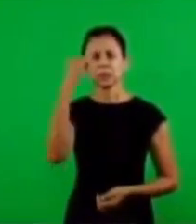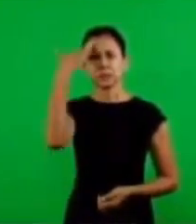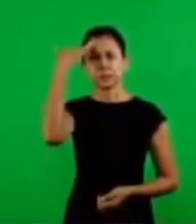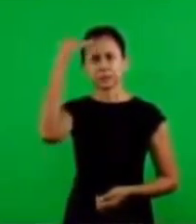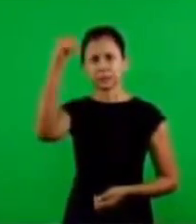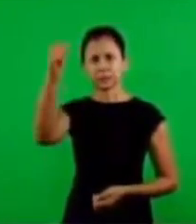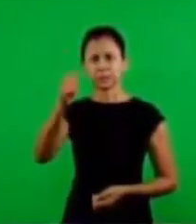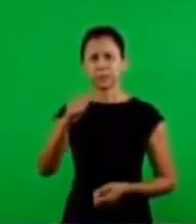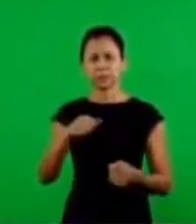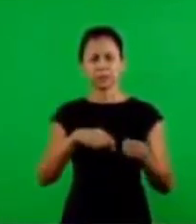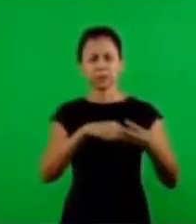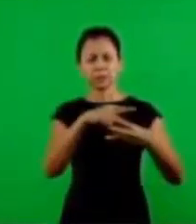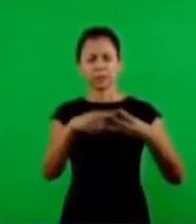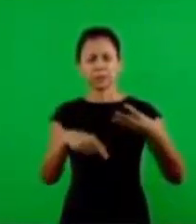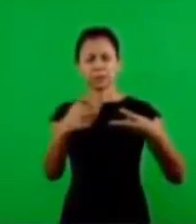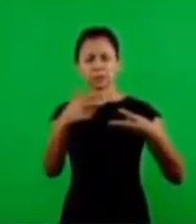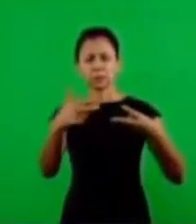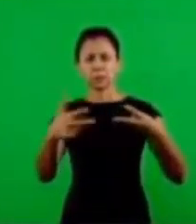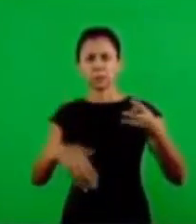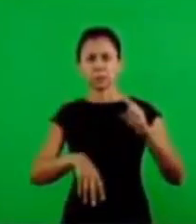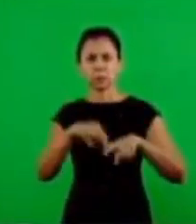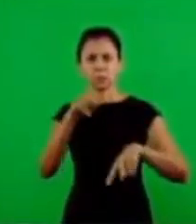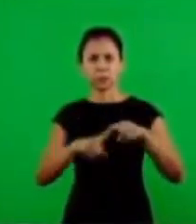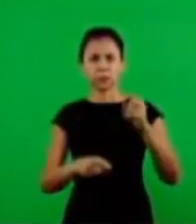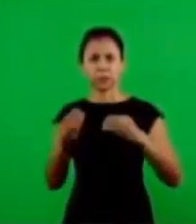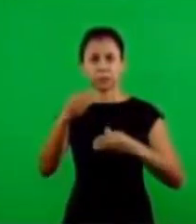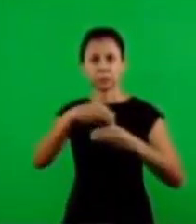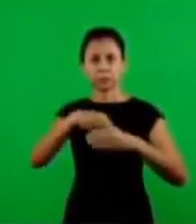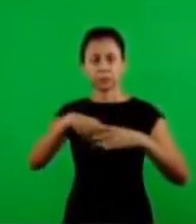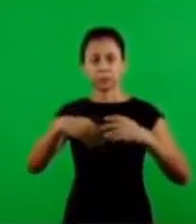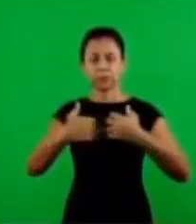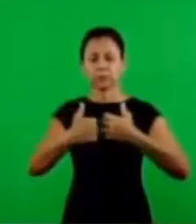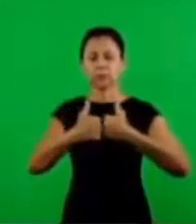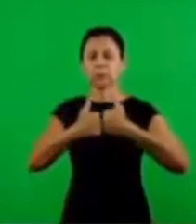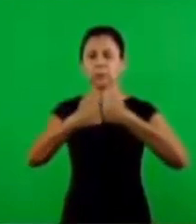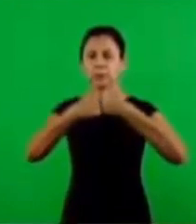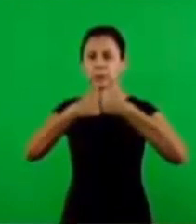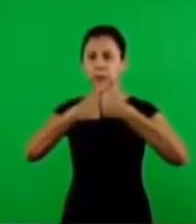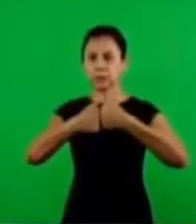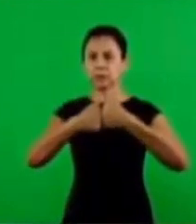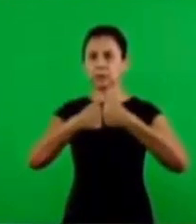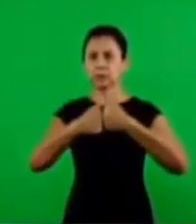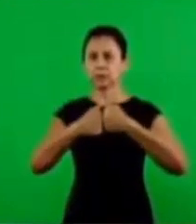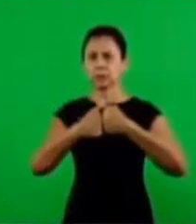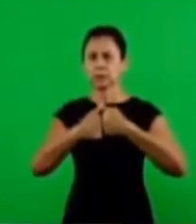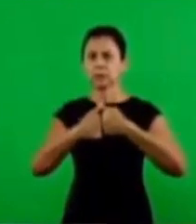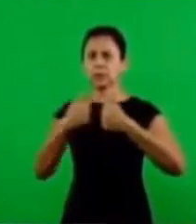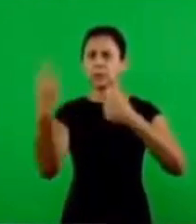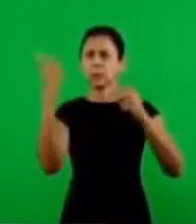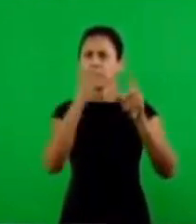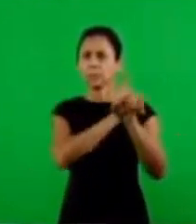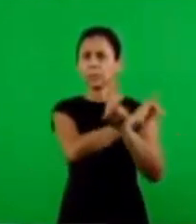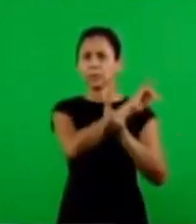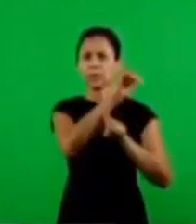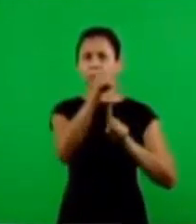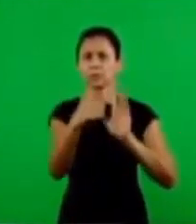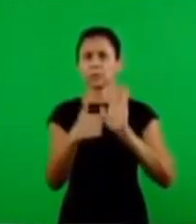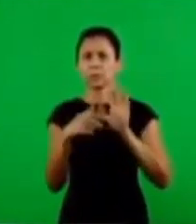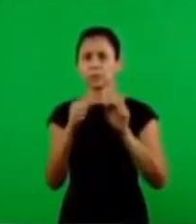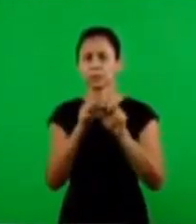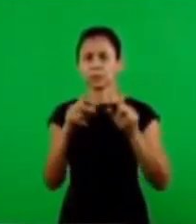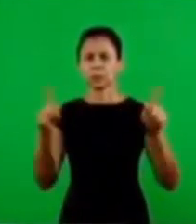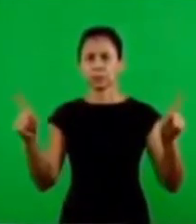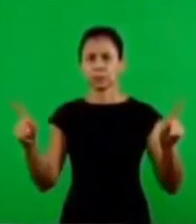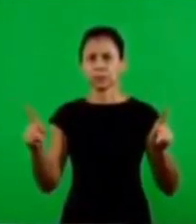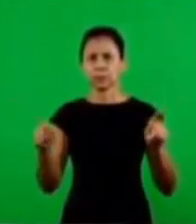knowing that with the three elements that were inside of the ark a prophetically presence in the text